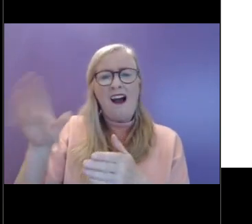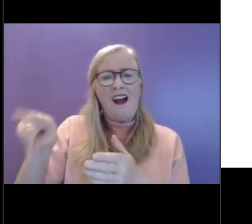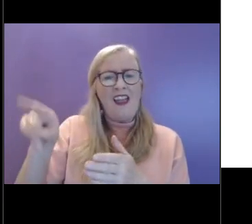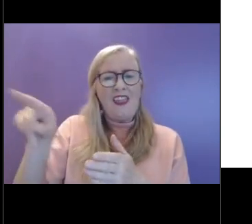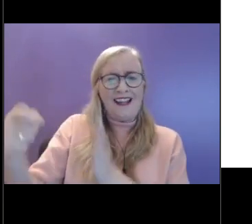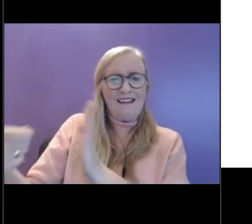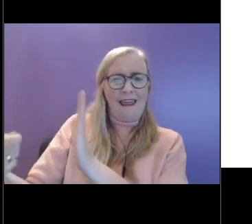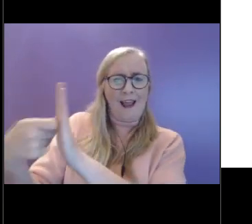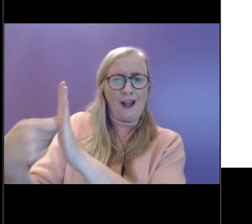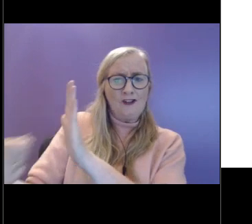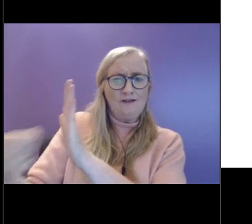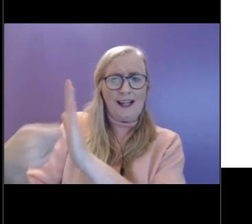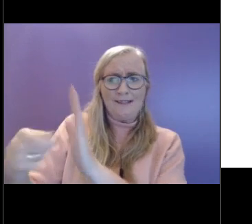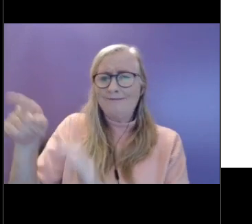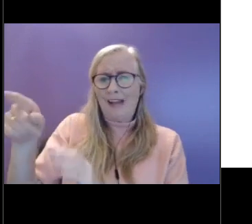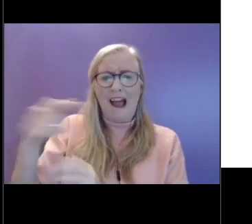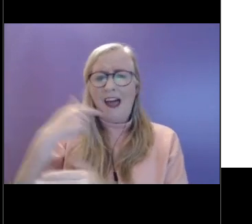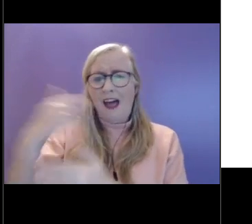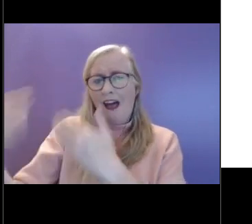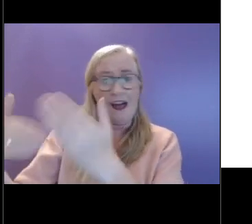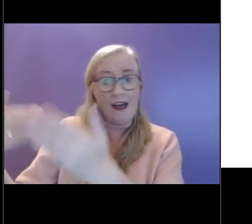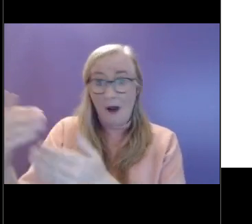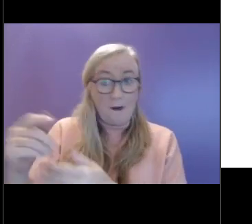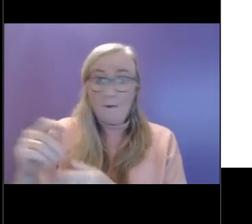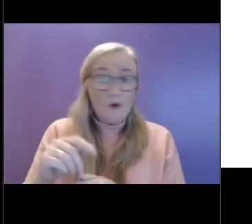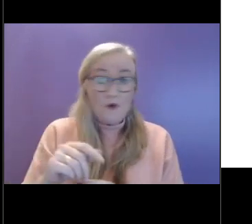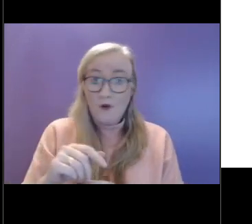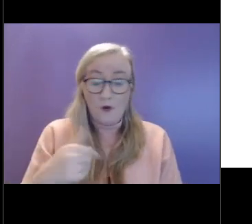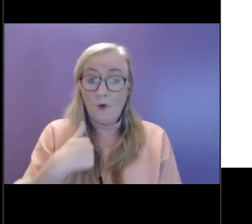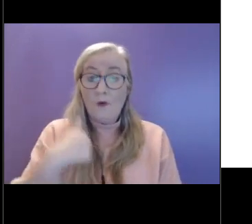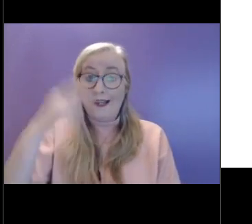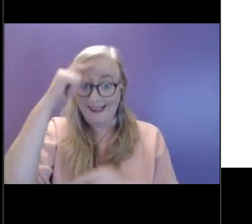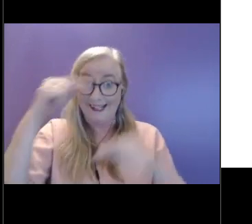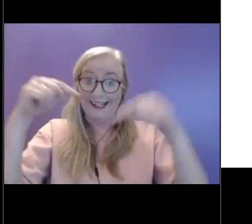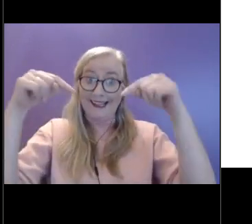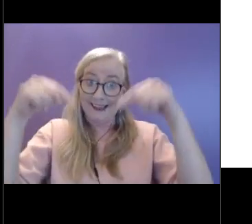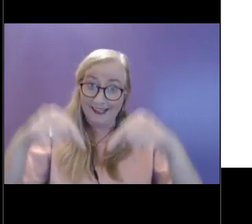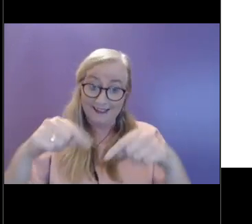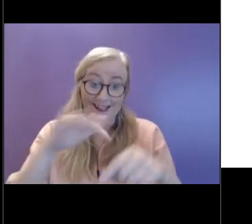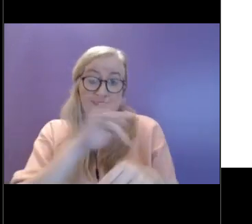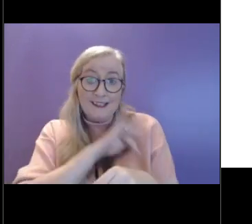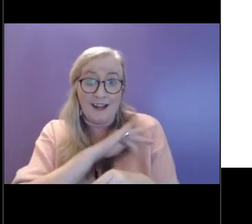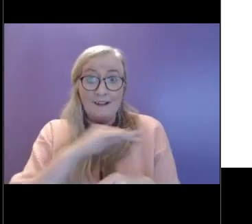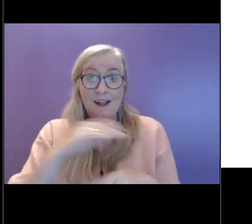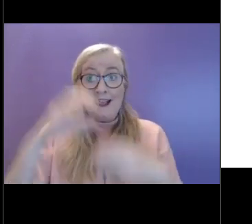the luxury to do it, then we will. But actually, we want to put it front and centre as as essential.